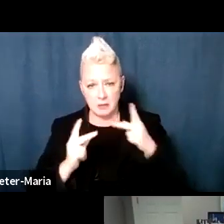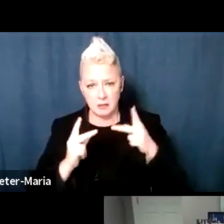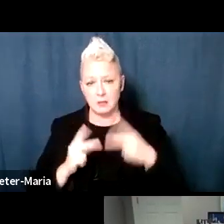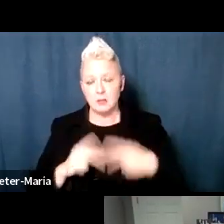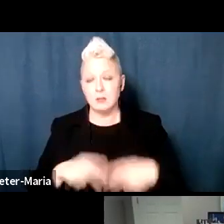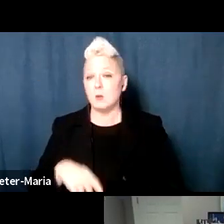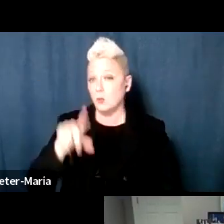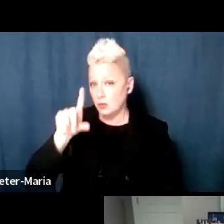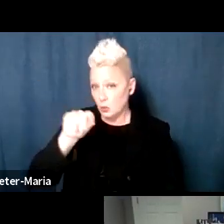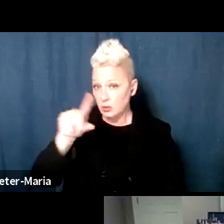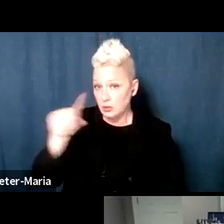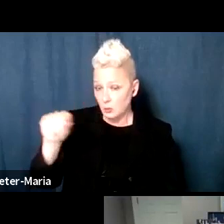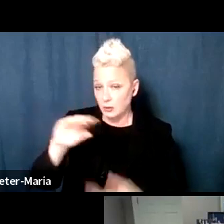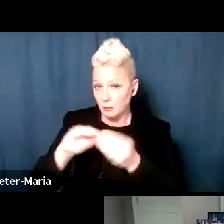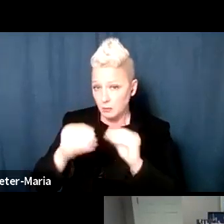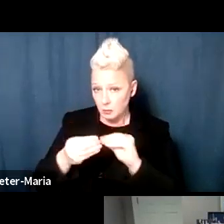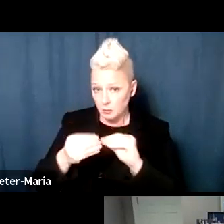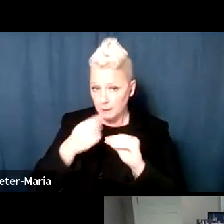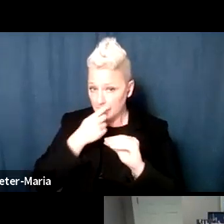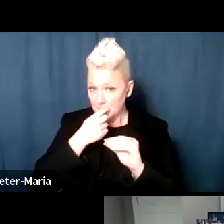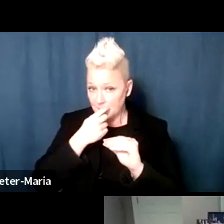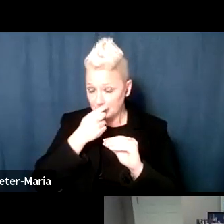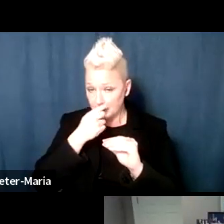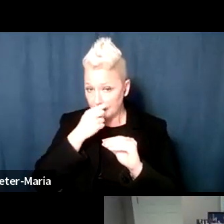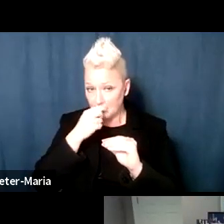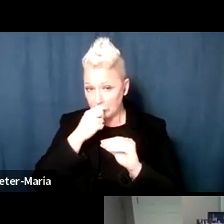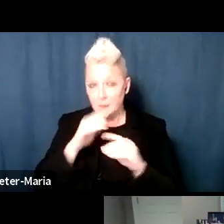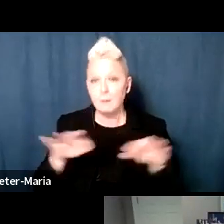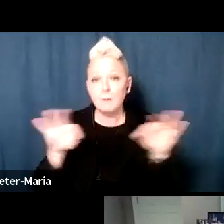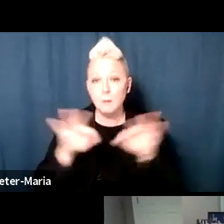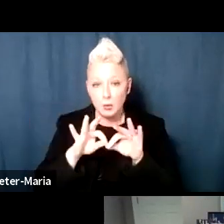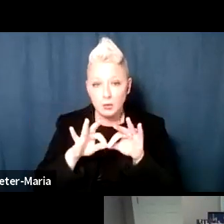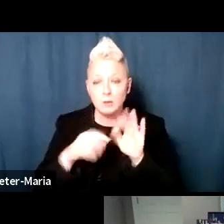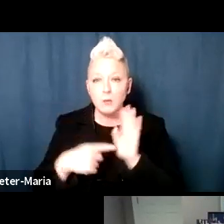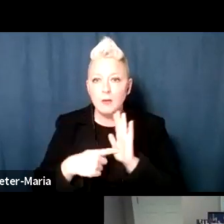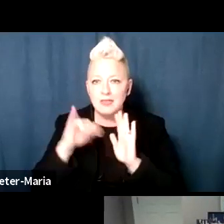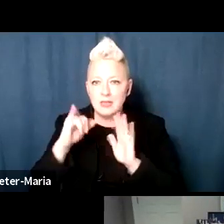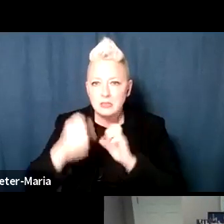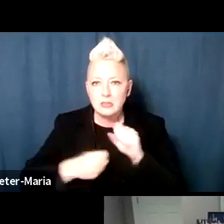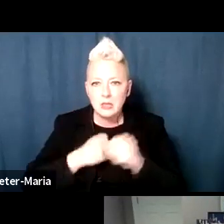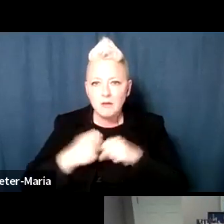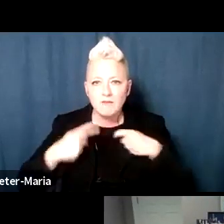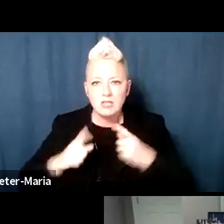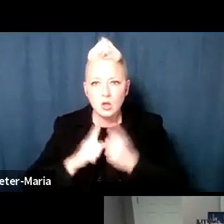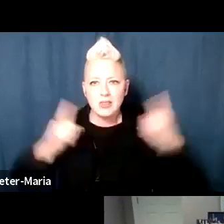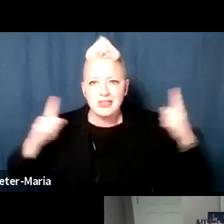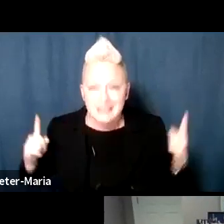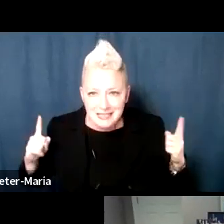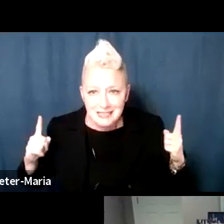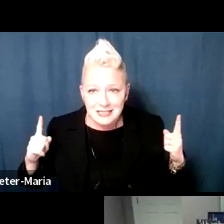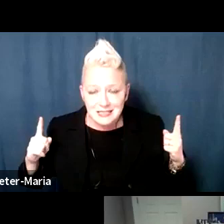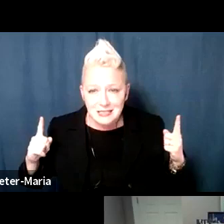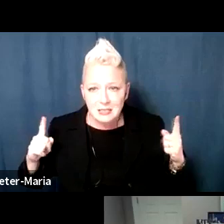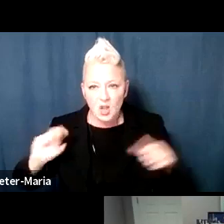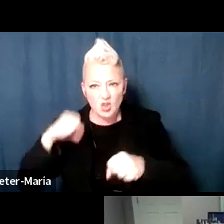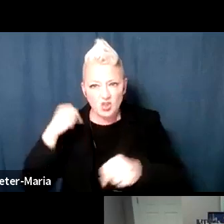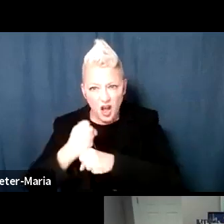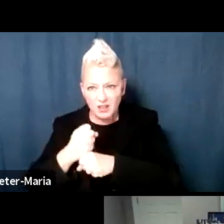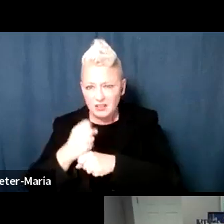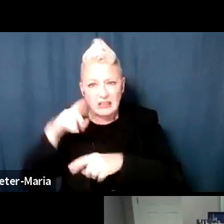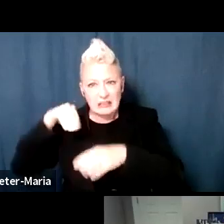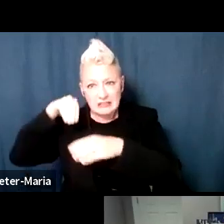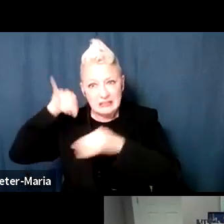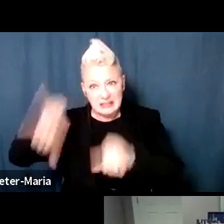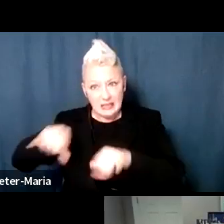numbers, it's very important to focus on the fact that if this was a year of physical distancing, of lockdowns, you would expect the numbers to go